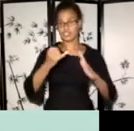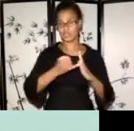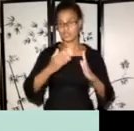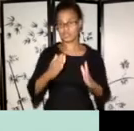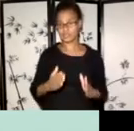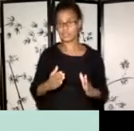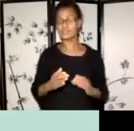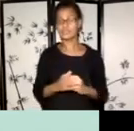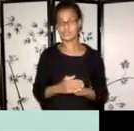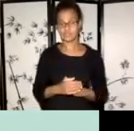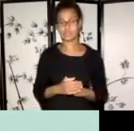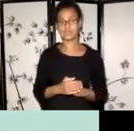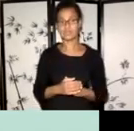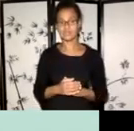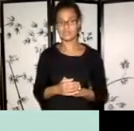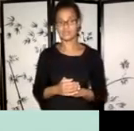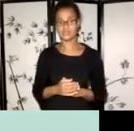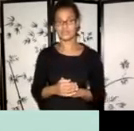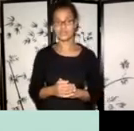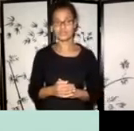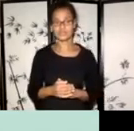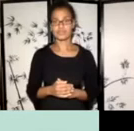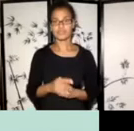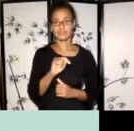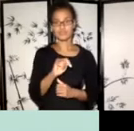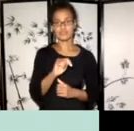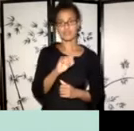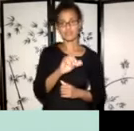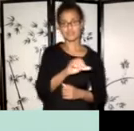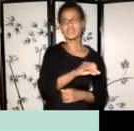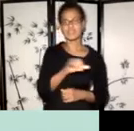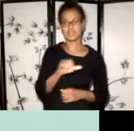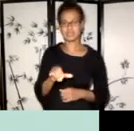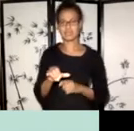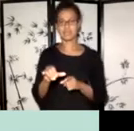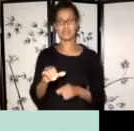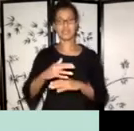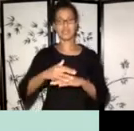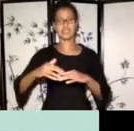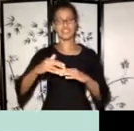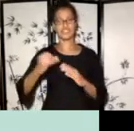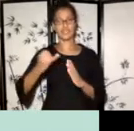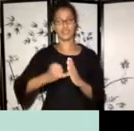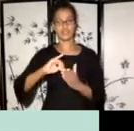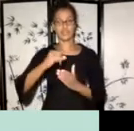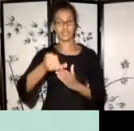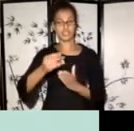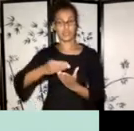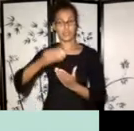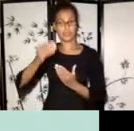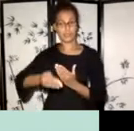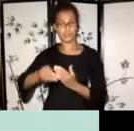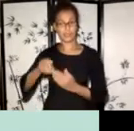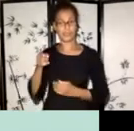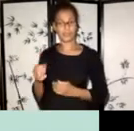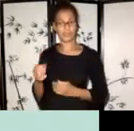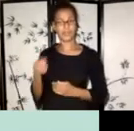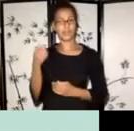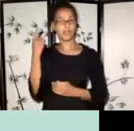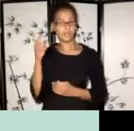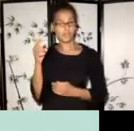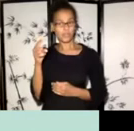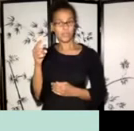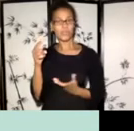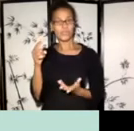Um, so like the TAC, we have an Indigenous Arts Projects program. Um, this is a program that I, um,